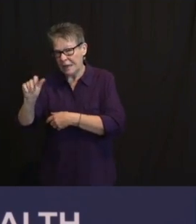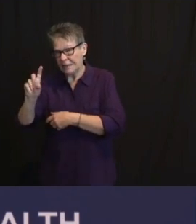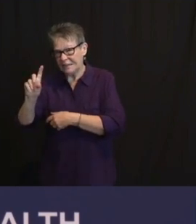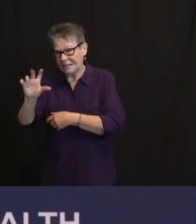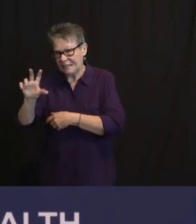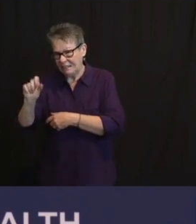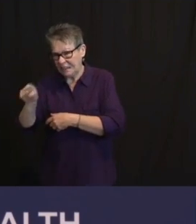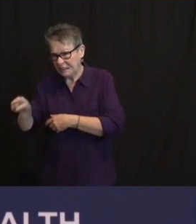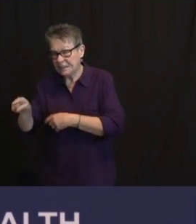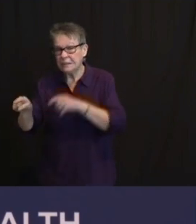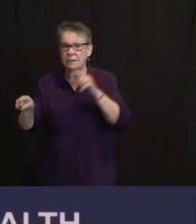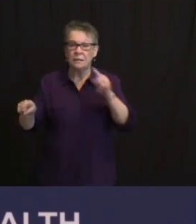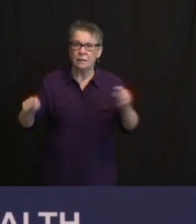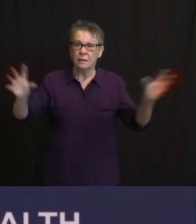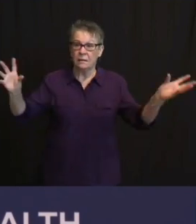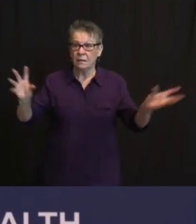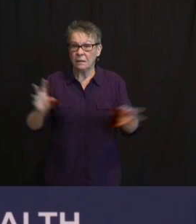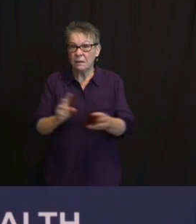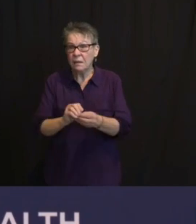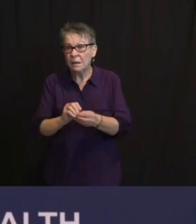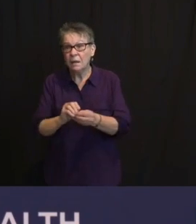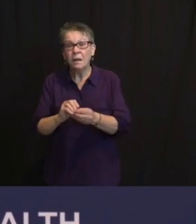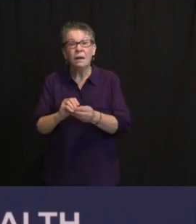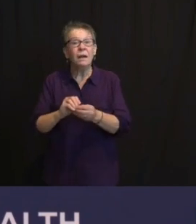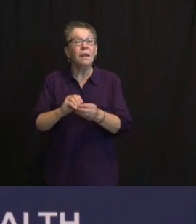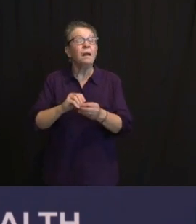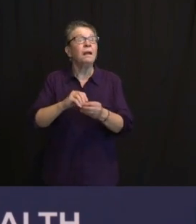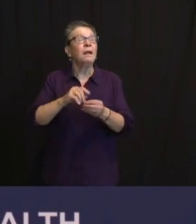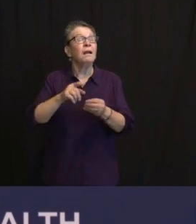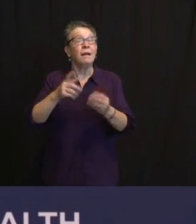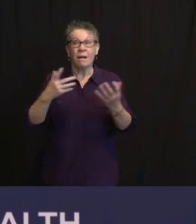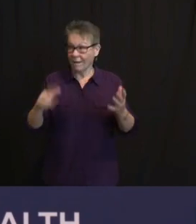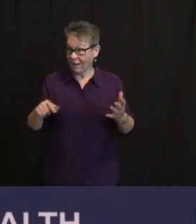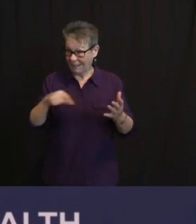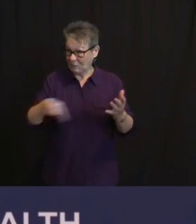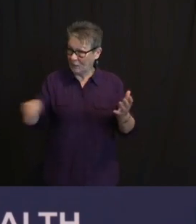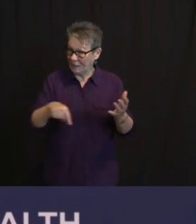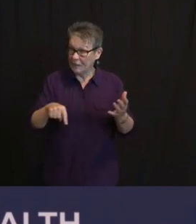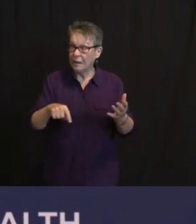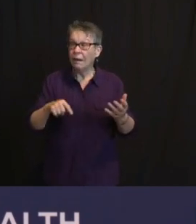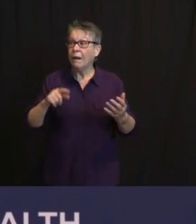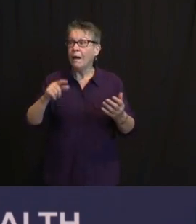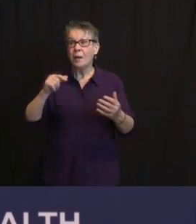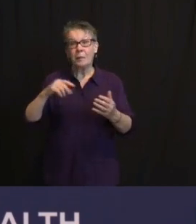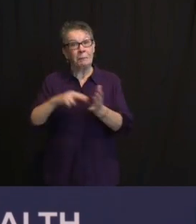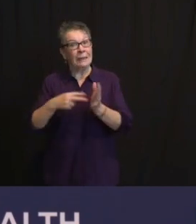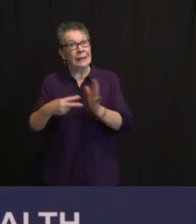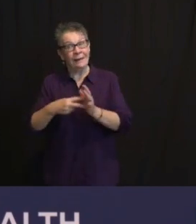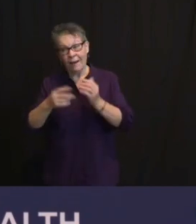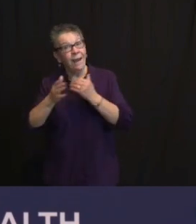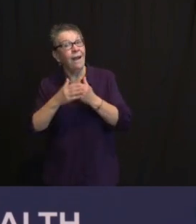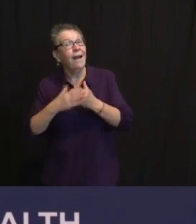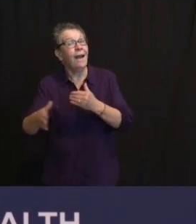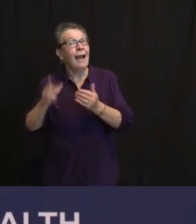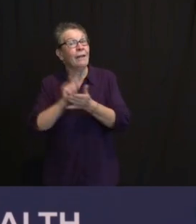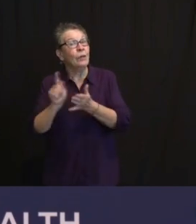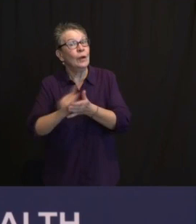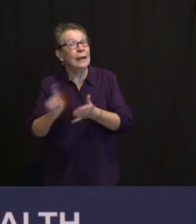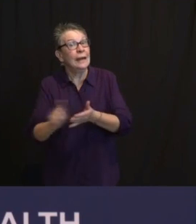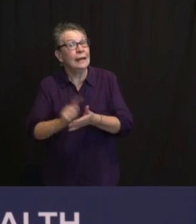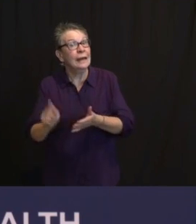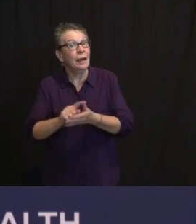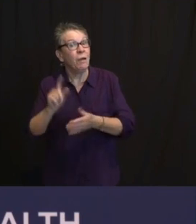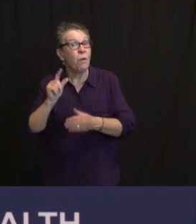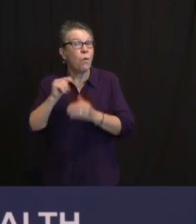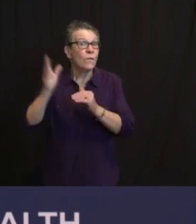GETTING IN A RHYTHM, BECAUSE WE DON'T HAVE THAT KNOWLEDGE YET. AND THE 22,500, BRENT, UNLESS I'M TOLD OTHERWISE, GOES INTO THAT SAME PROGRAM THAT